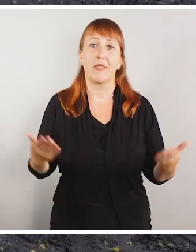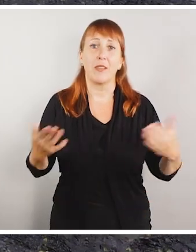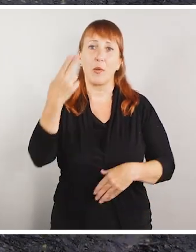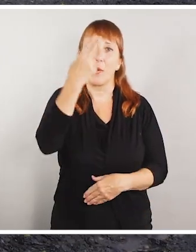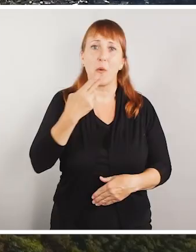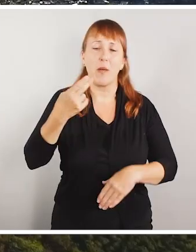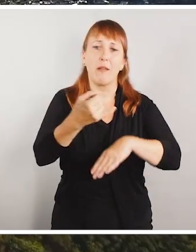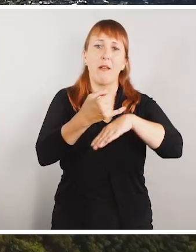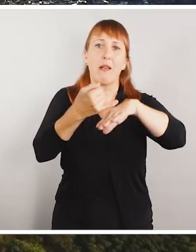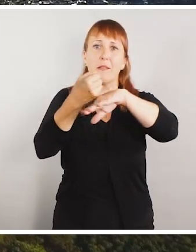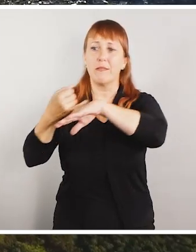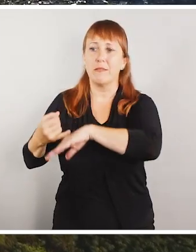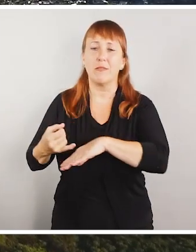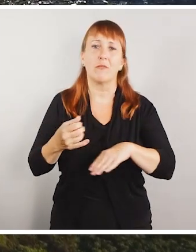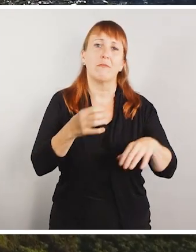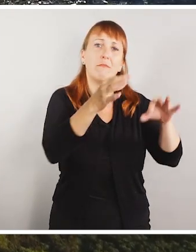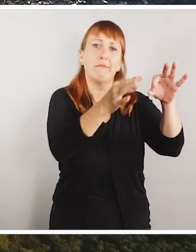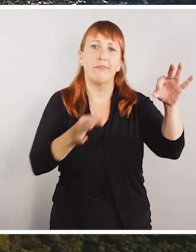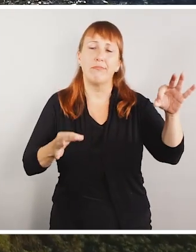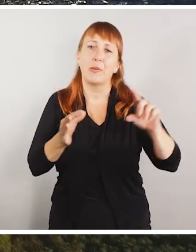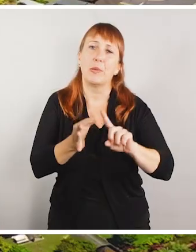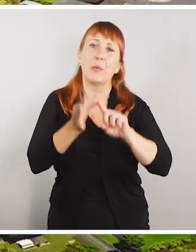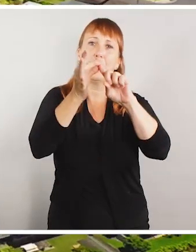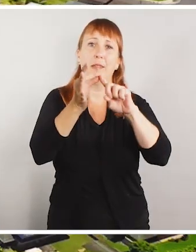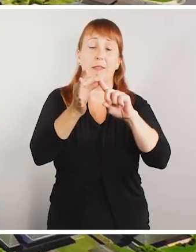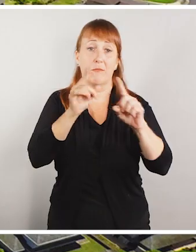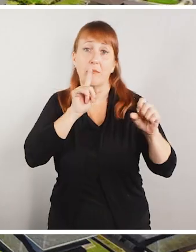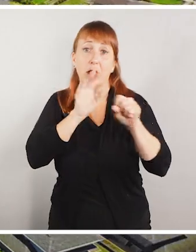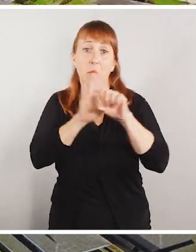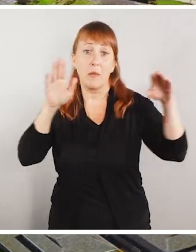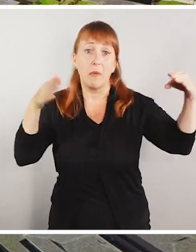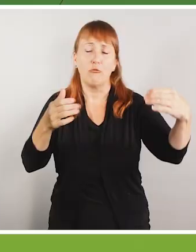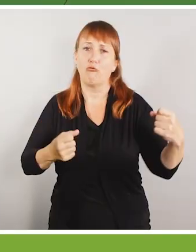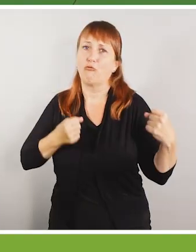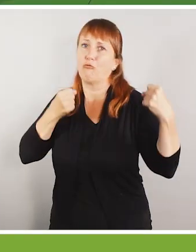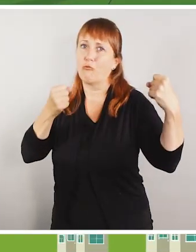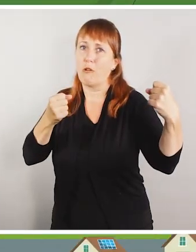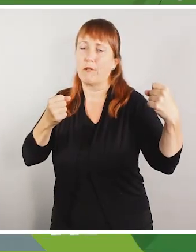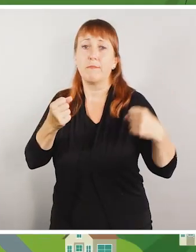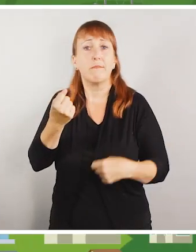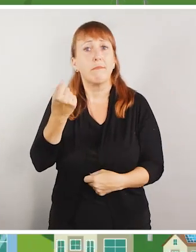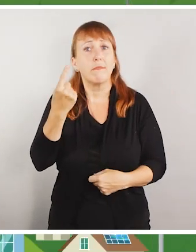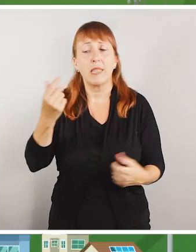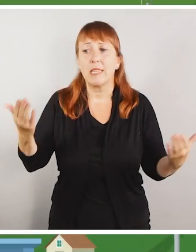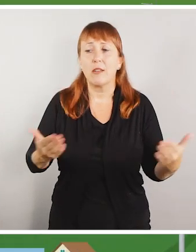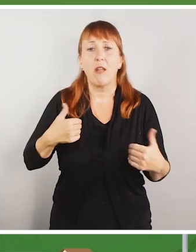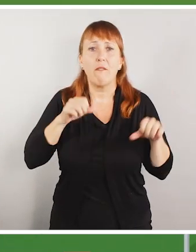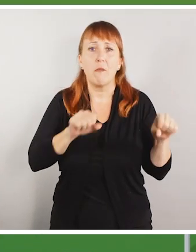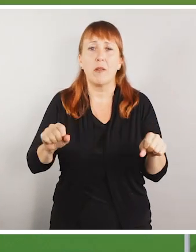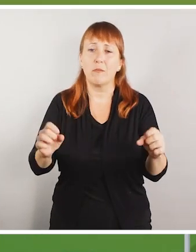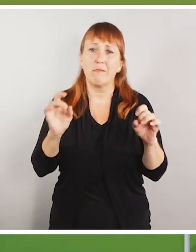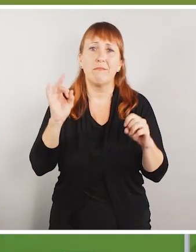In Hawaii, our islands are unique, and our commitment is strong. As we face the threat of